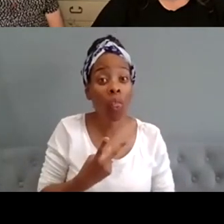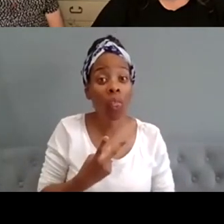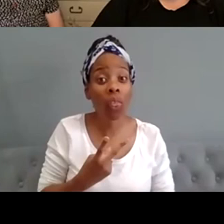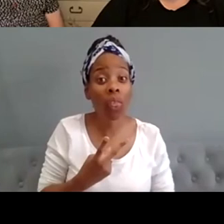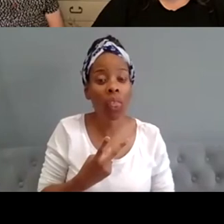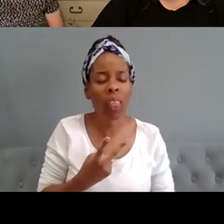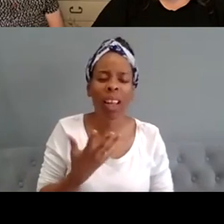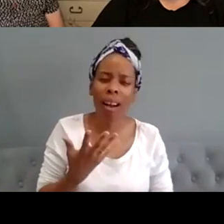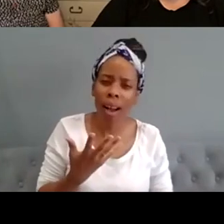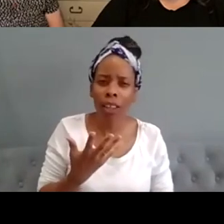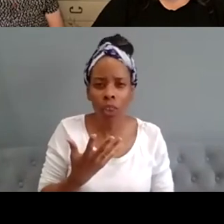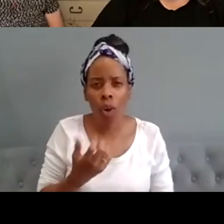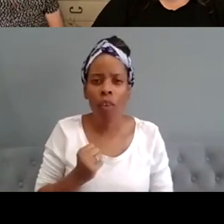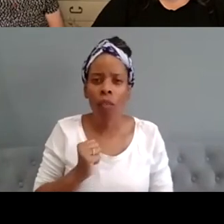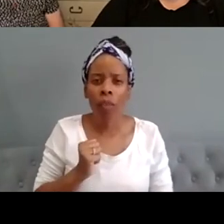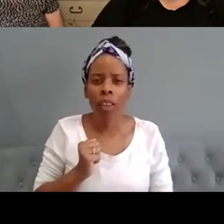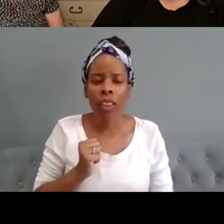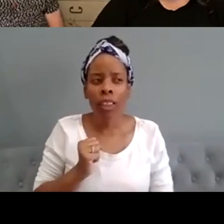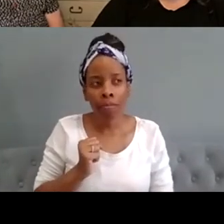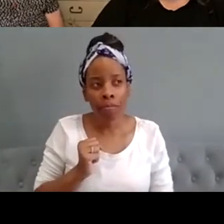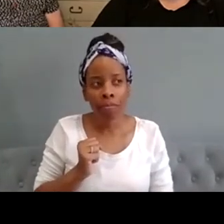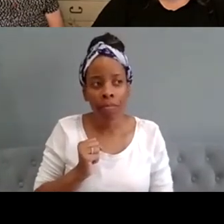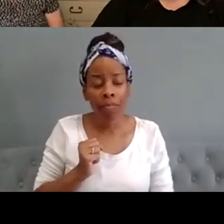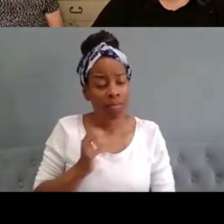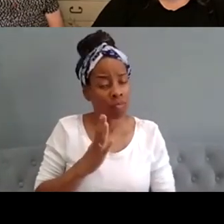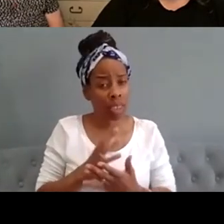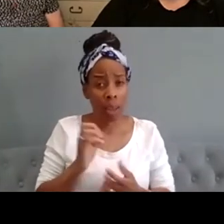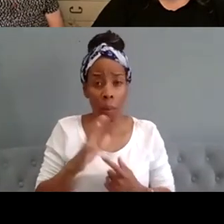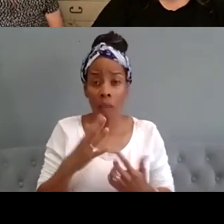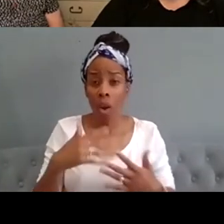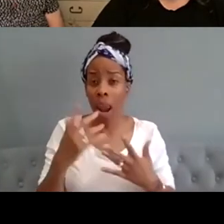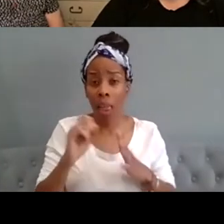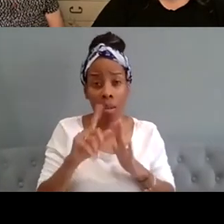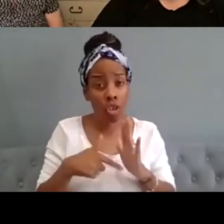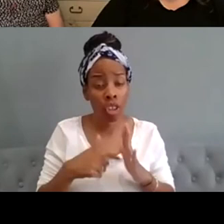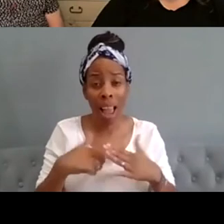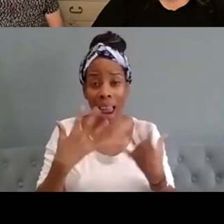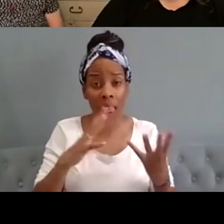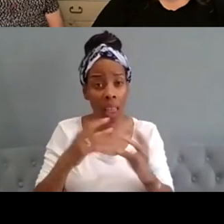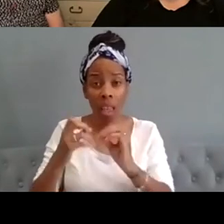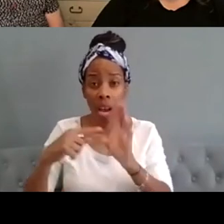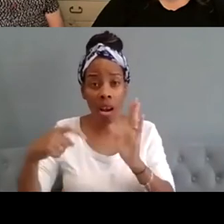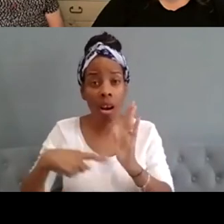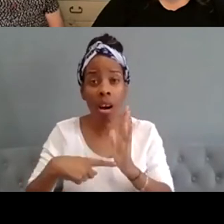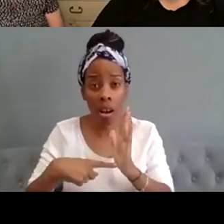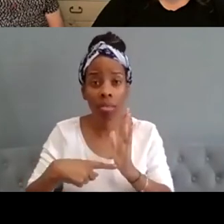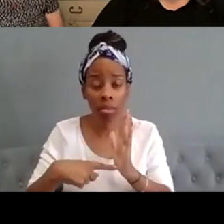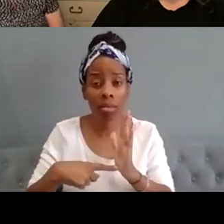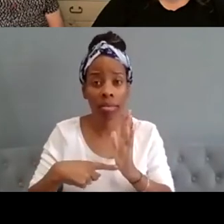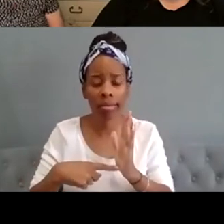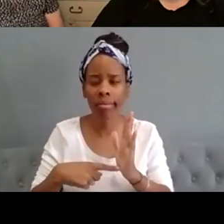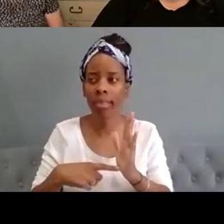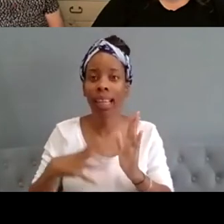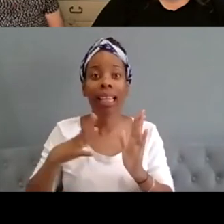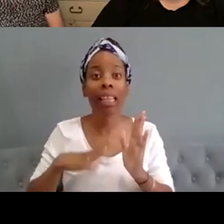kind of i think that's important for any project or any art project that anyone's part of that they have that kind of structure